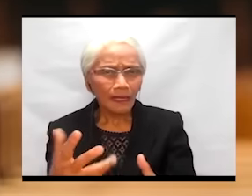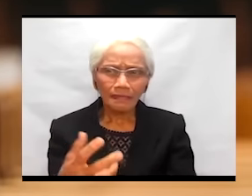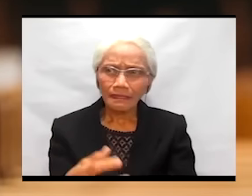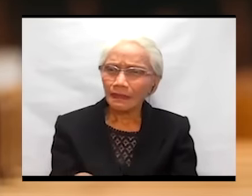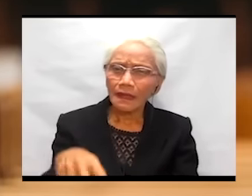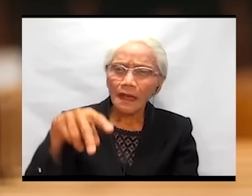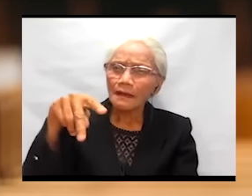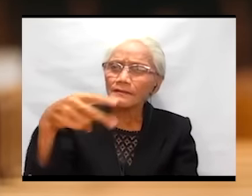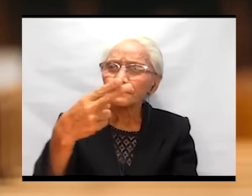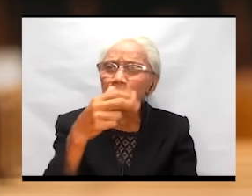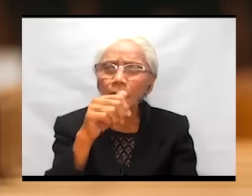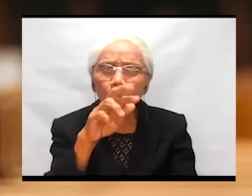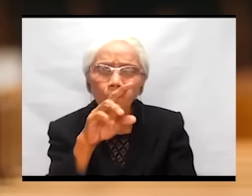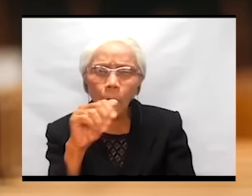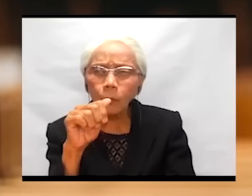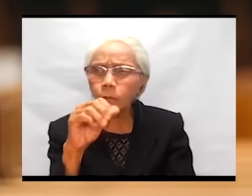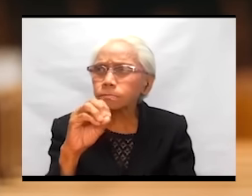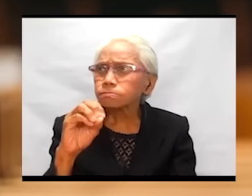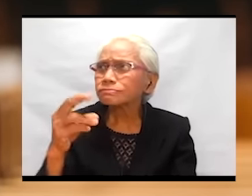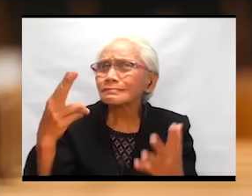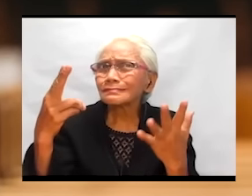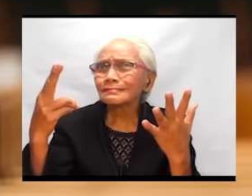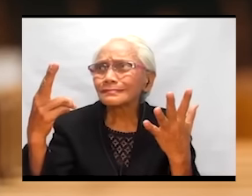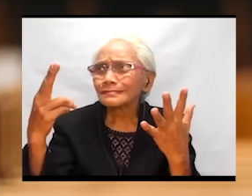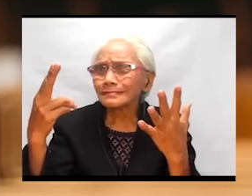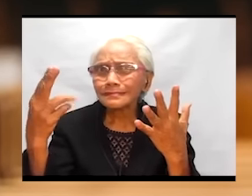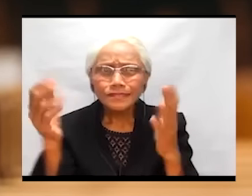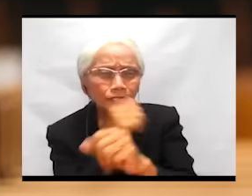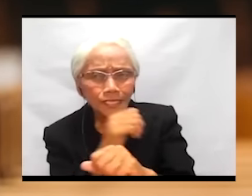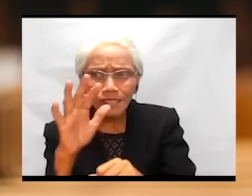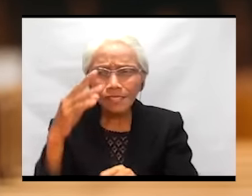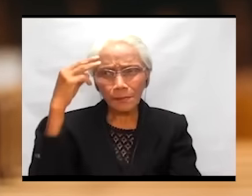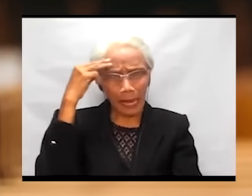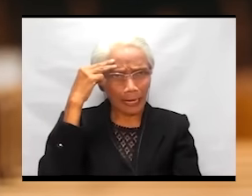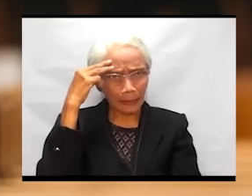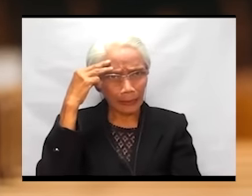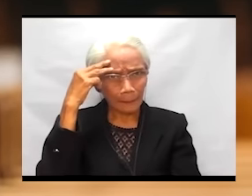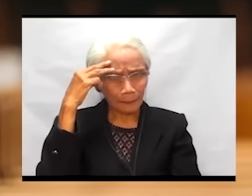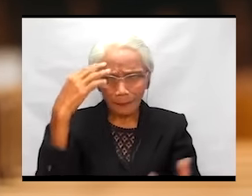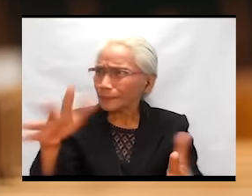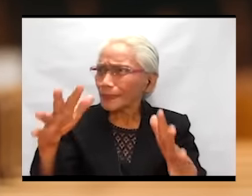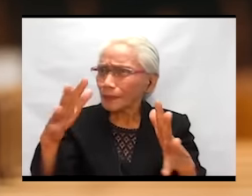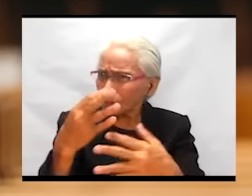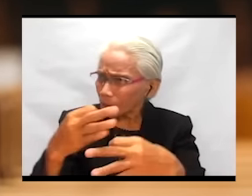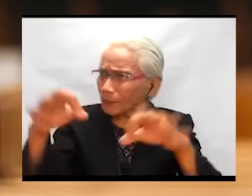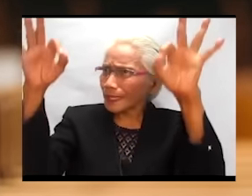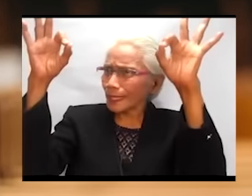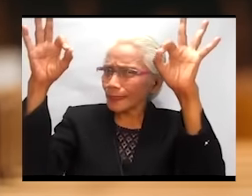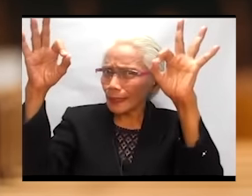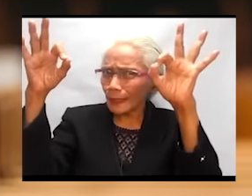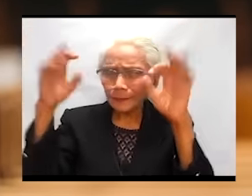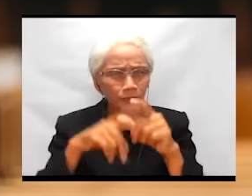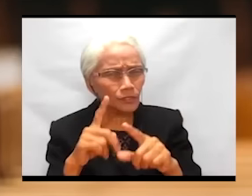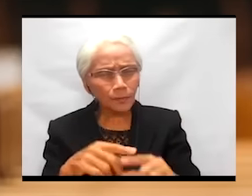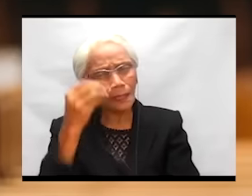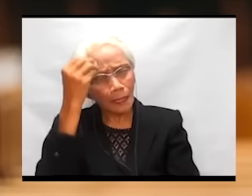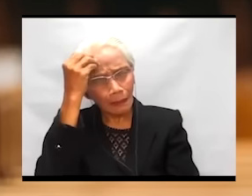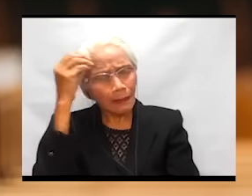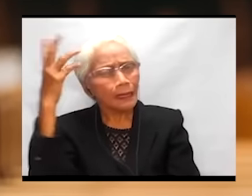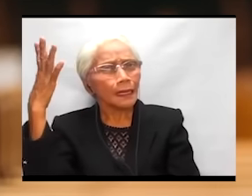Pinalaya na, pero bigla niyong naisip, Teka, nawalan tayo ng mga alipin.